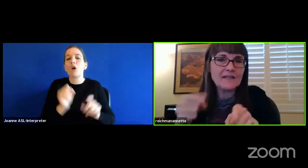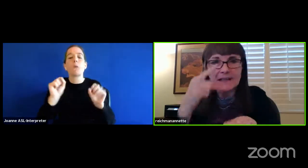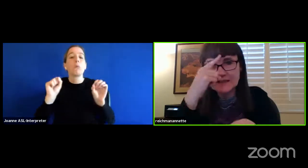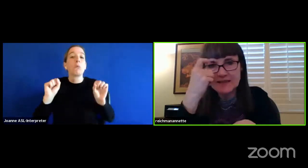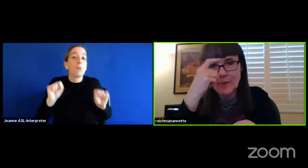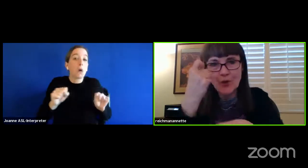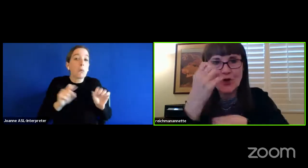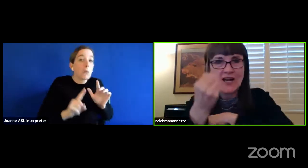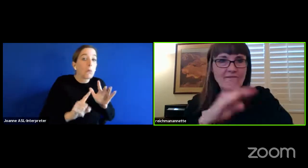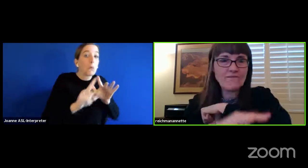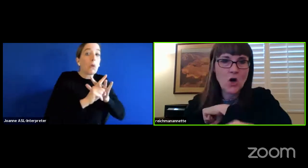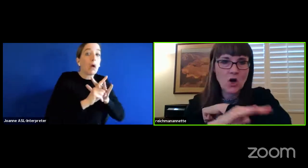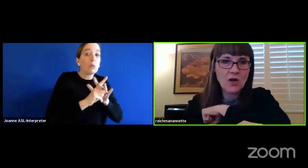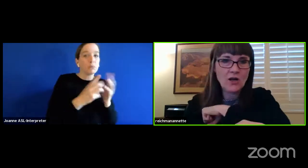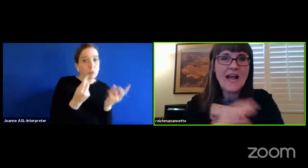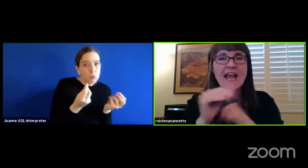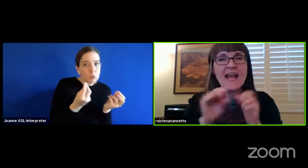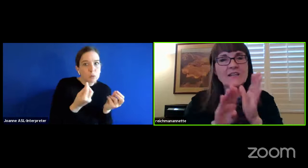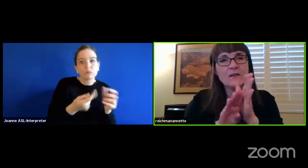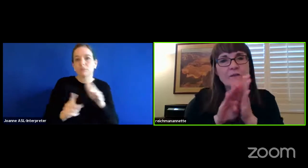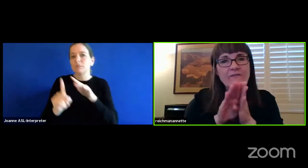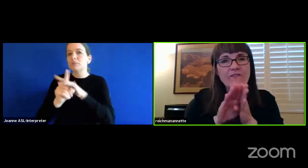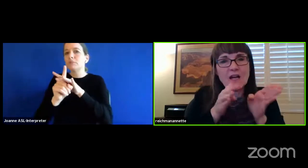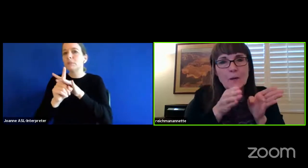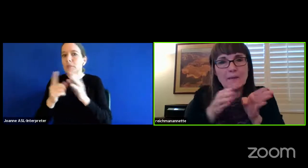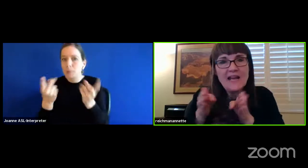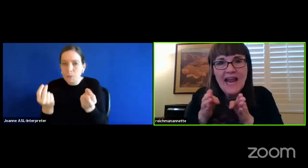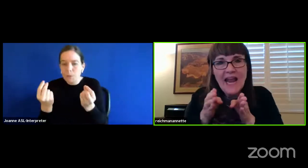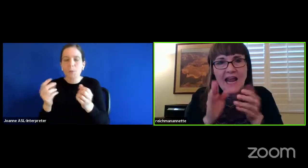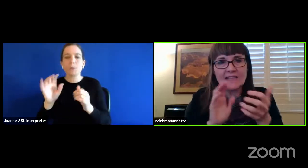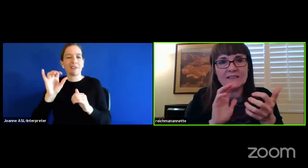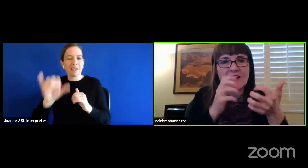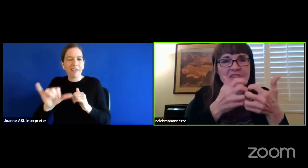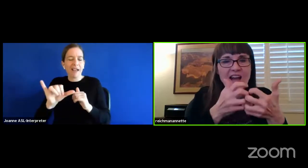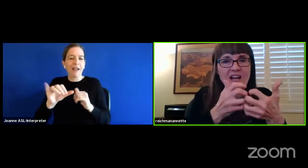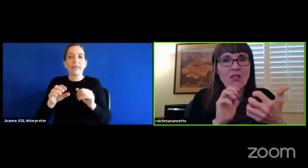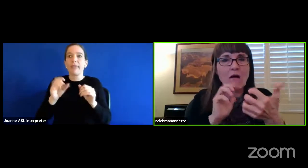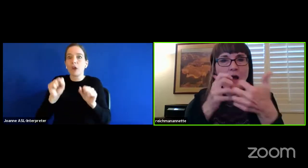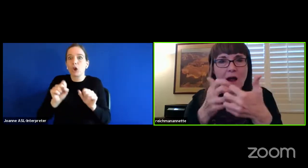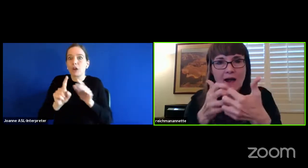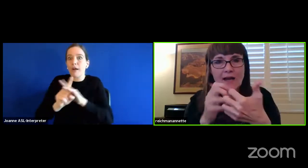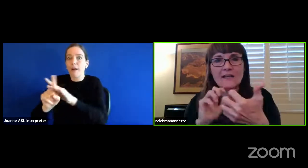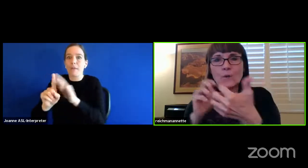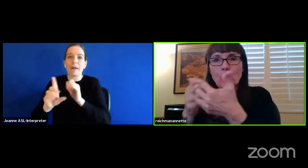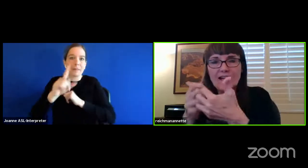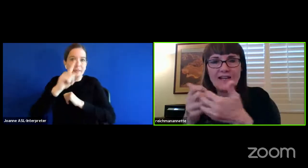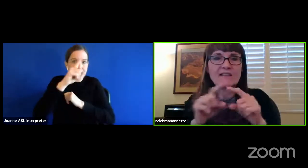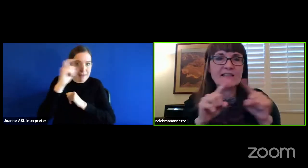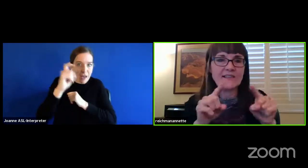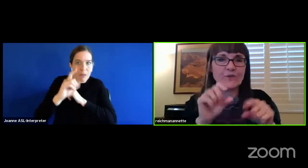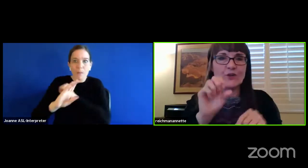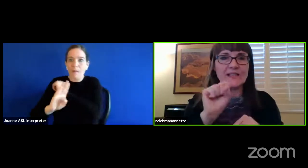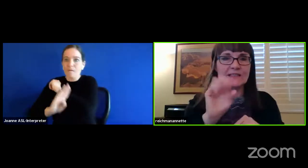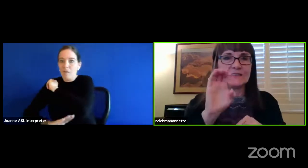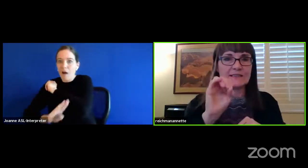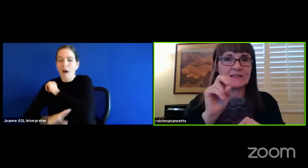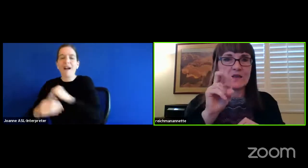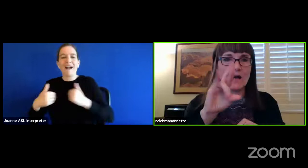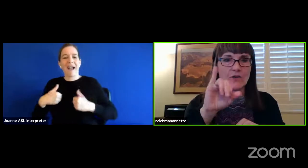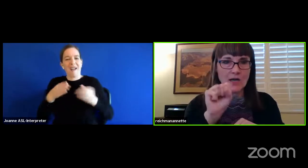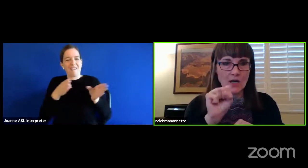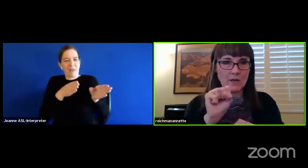happen this summer and fall, and to develop plans that align with different